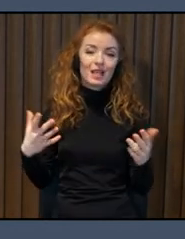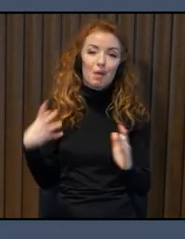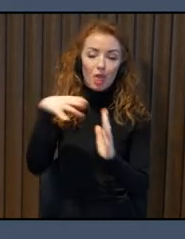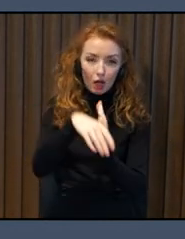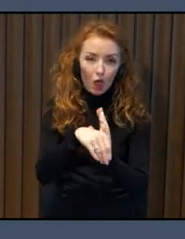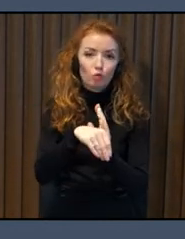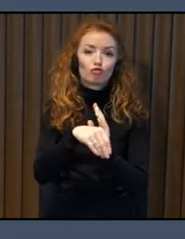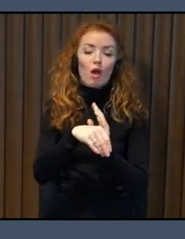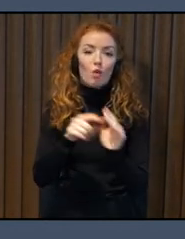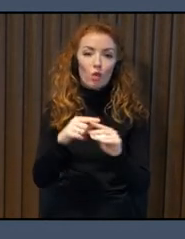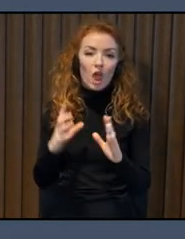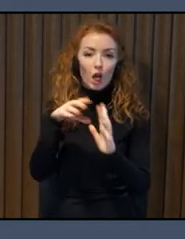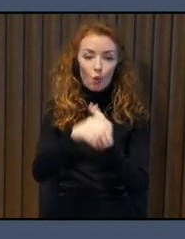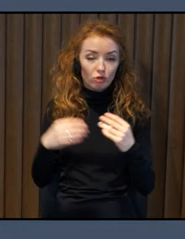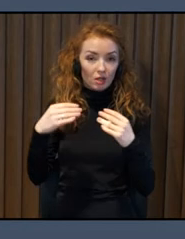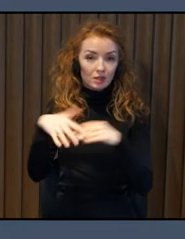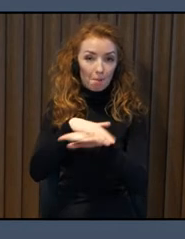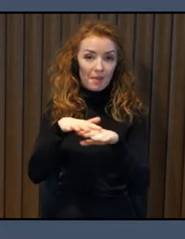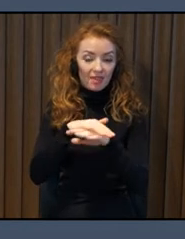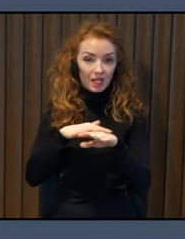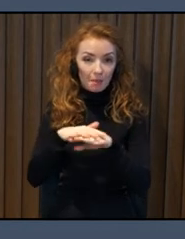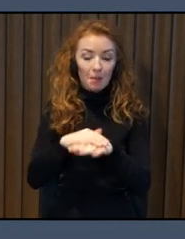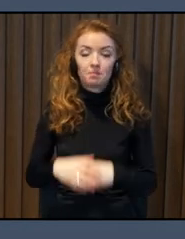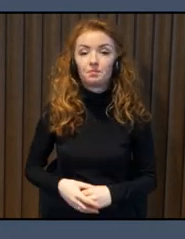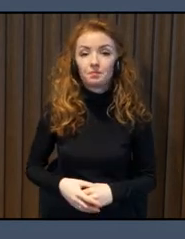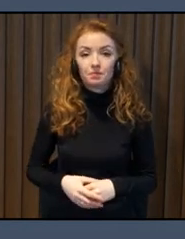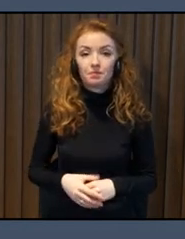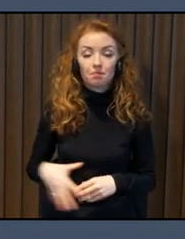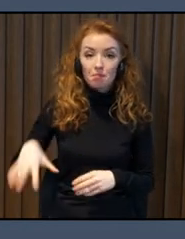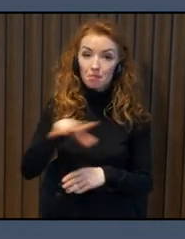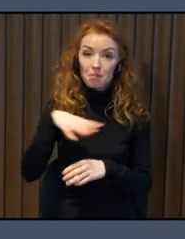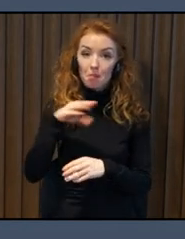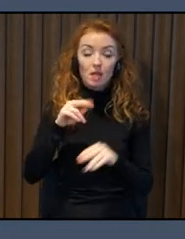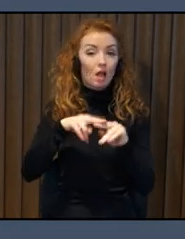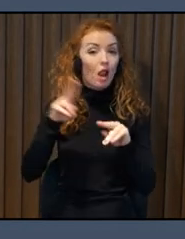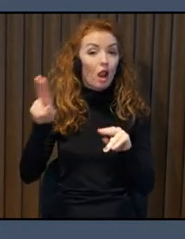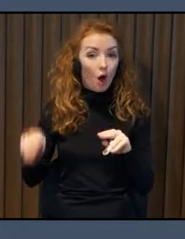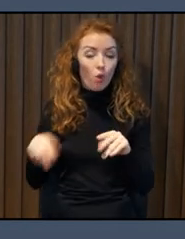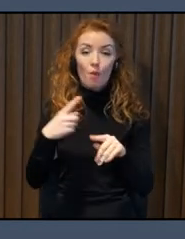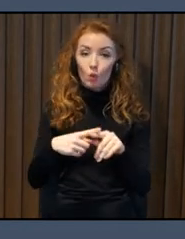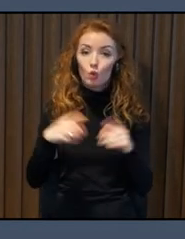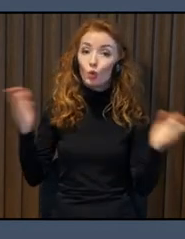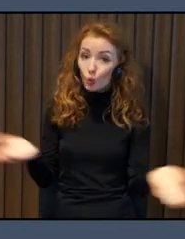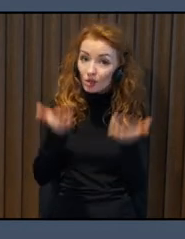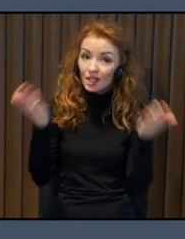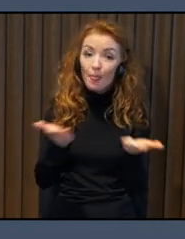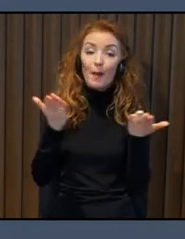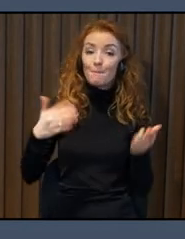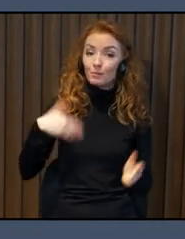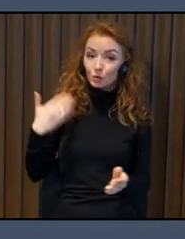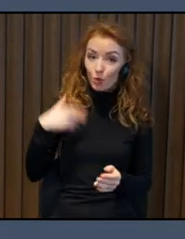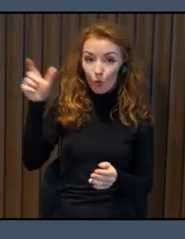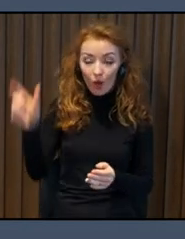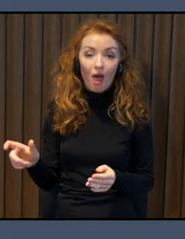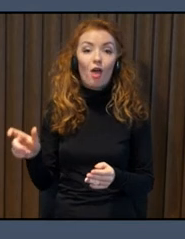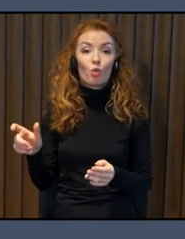students in high school to critically evaluate norms of their everyday life. And every year, students aged 14